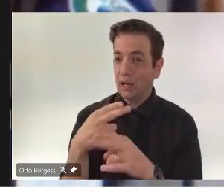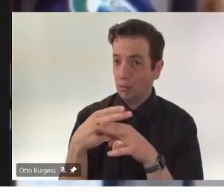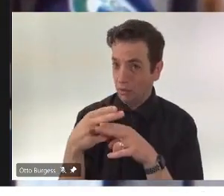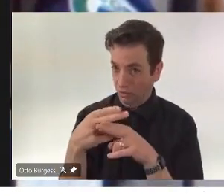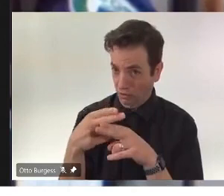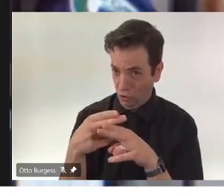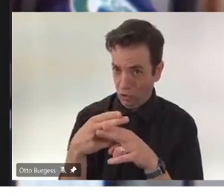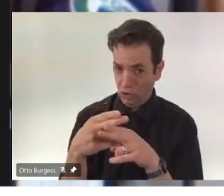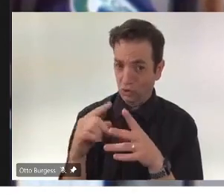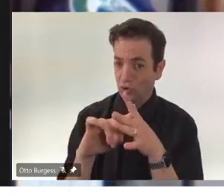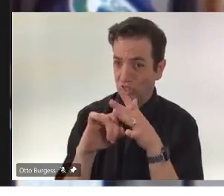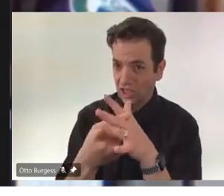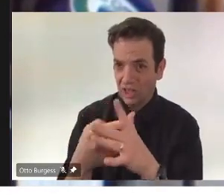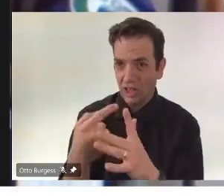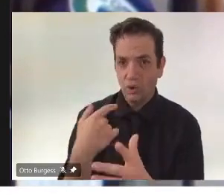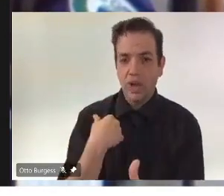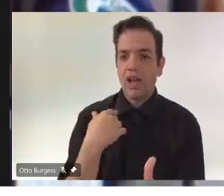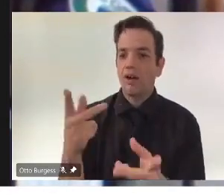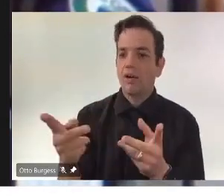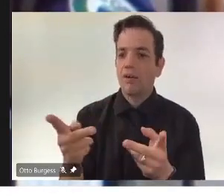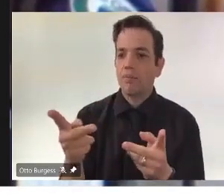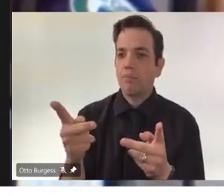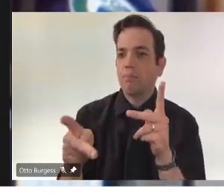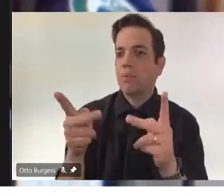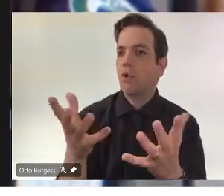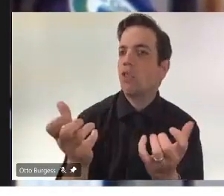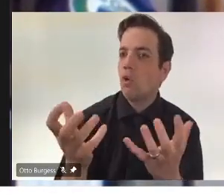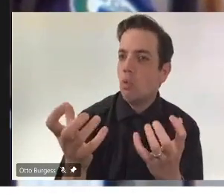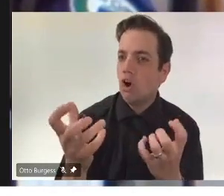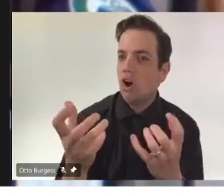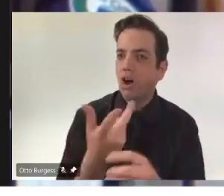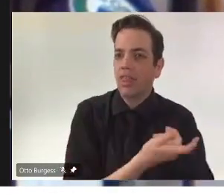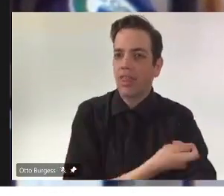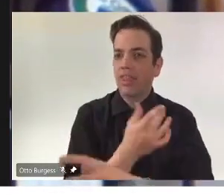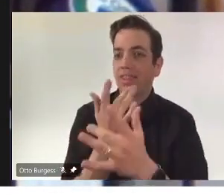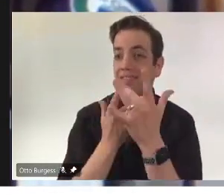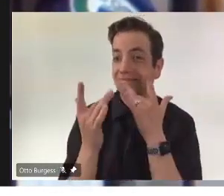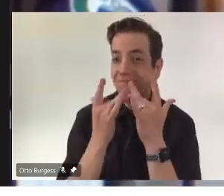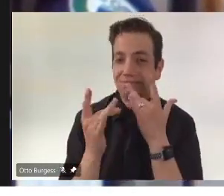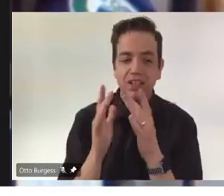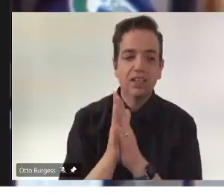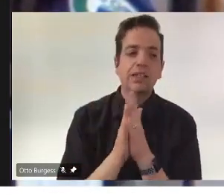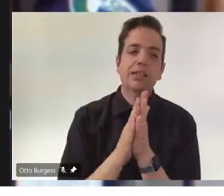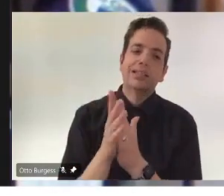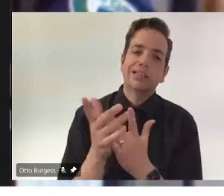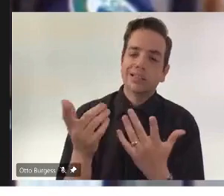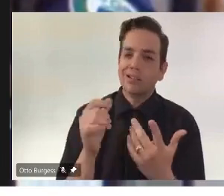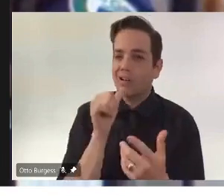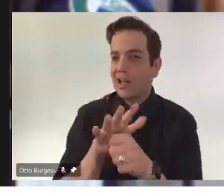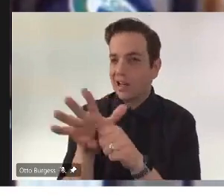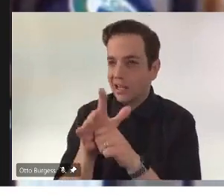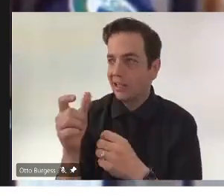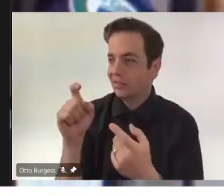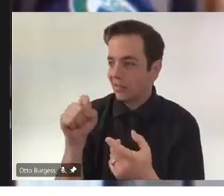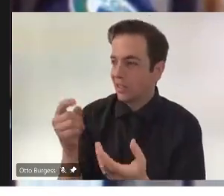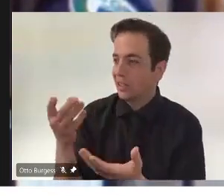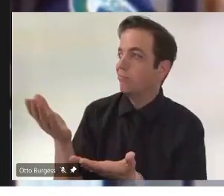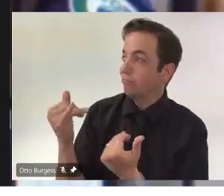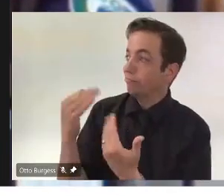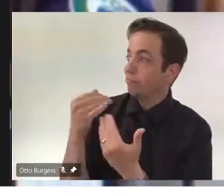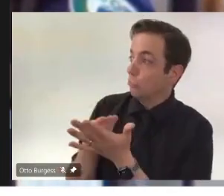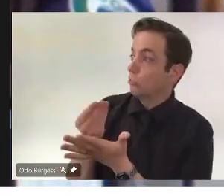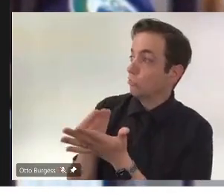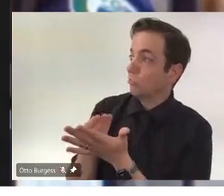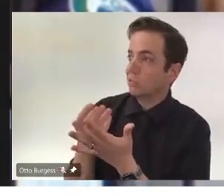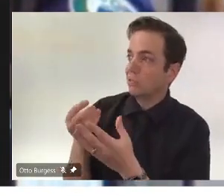for the vaccines, but we're having trouble keeping up just based on the supply we're receiving. And Scott might be able to answer a bit further about